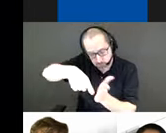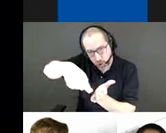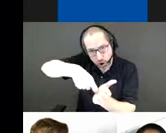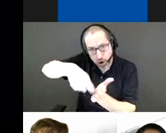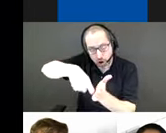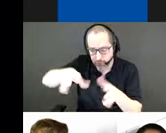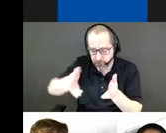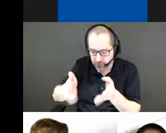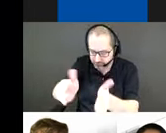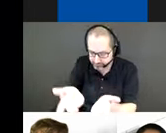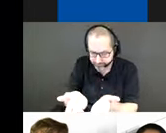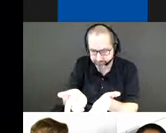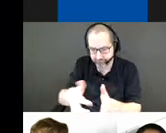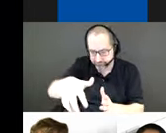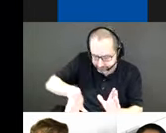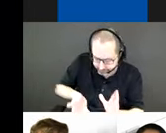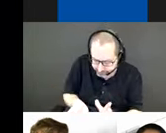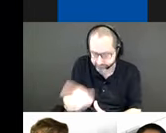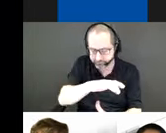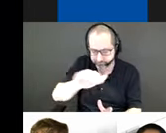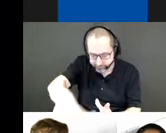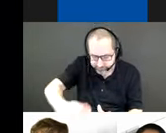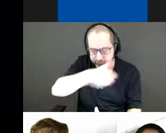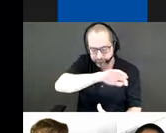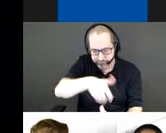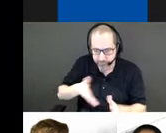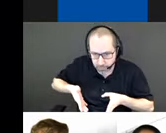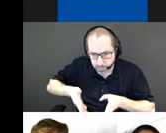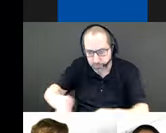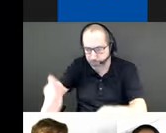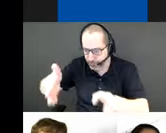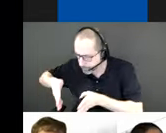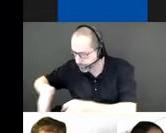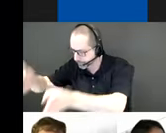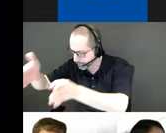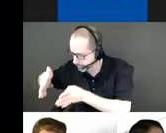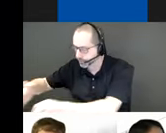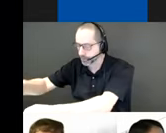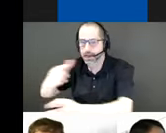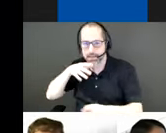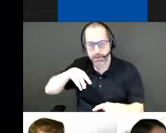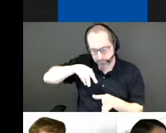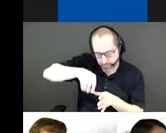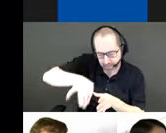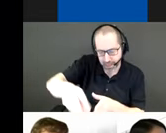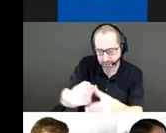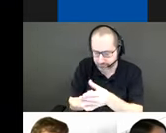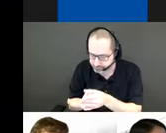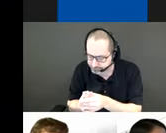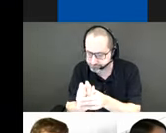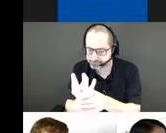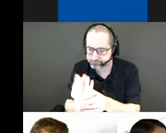some of the stormwater runoff to supply the growth of resilient and hardy plant material. These simple gardens can live through